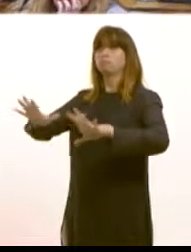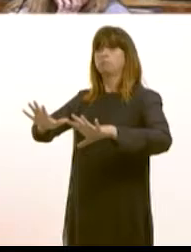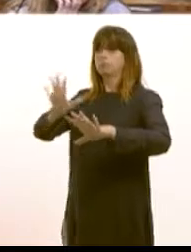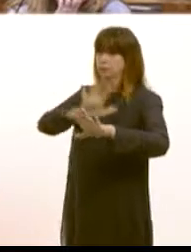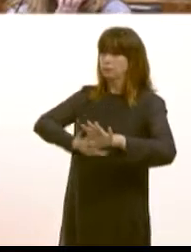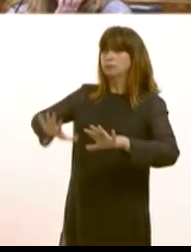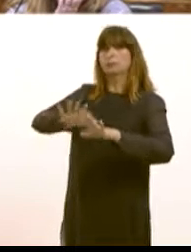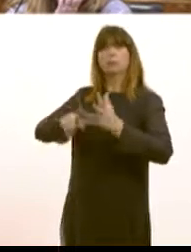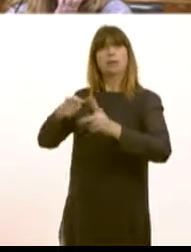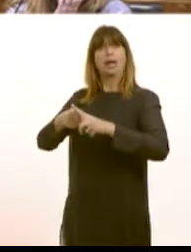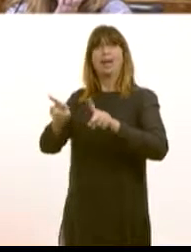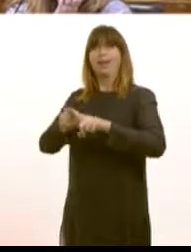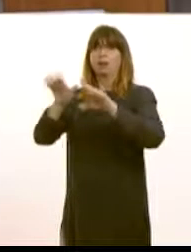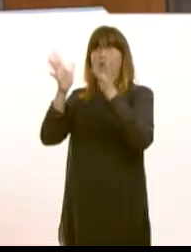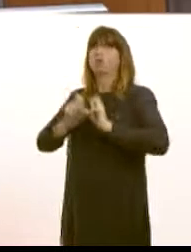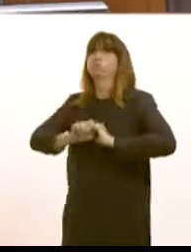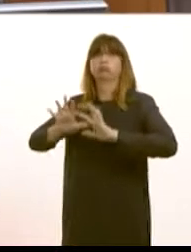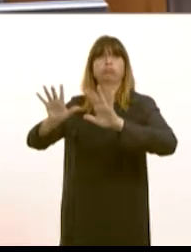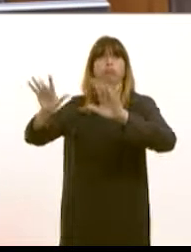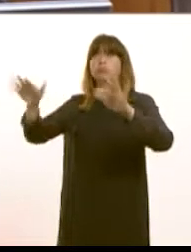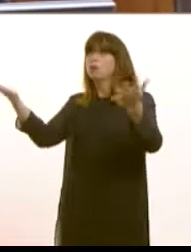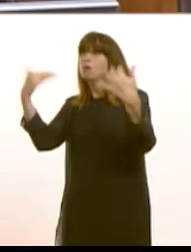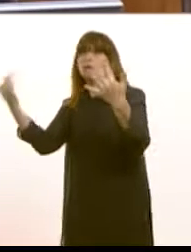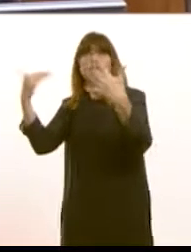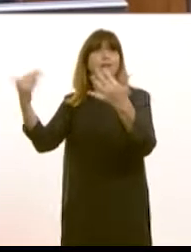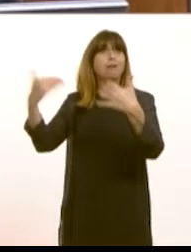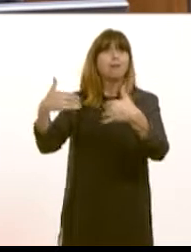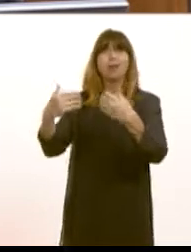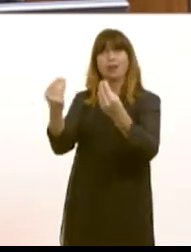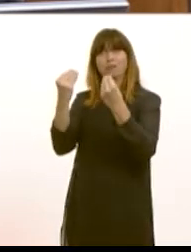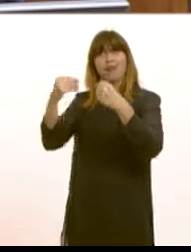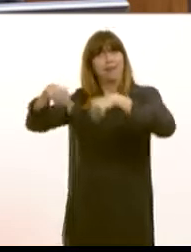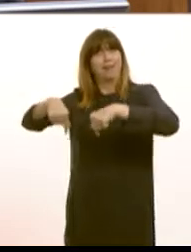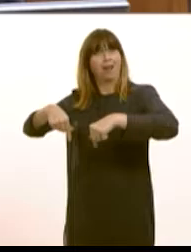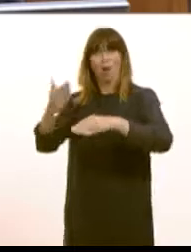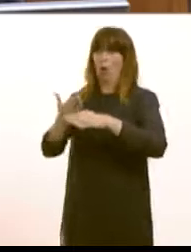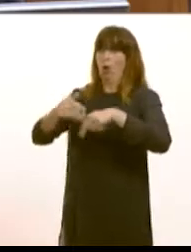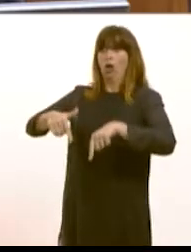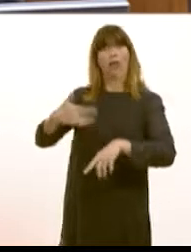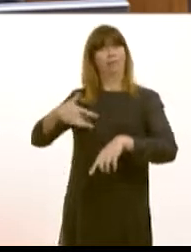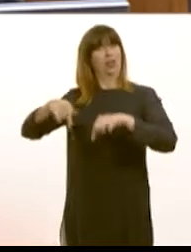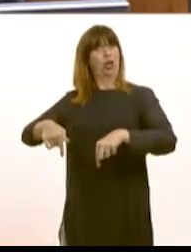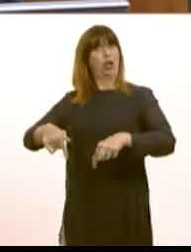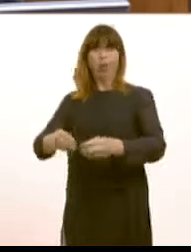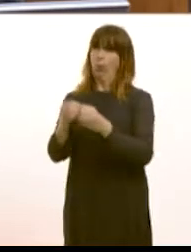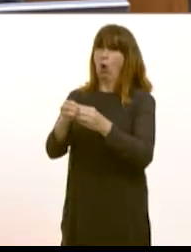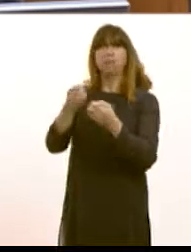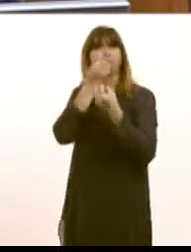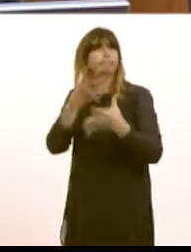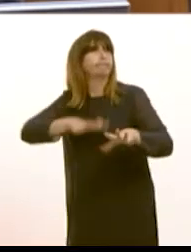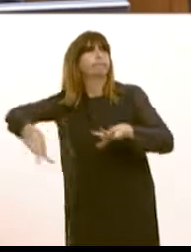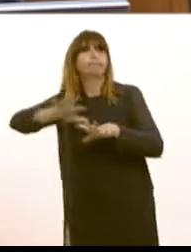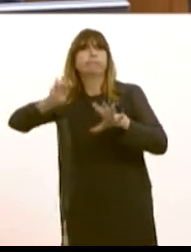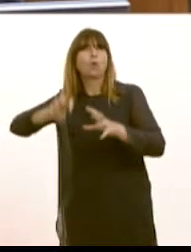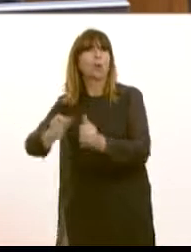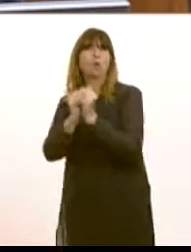marketing campaign to highlight Wales as a great place to train, work and live. And the Secretary will be outlining the campaign in